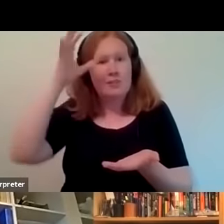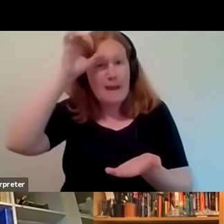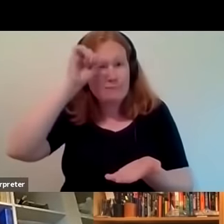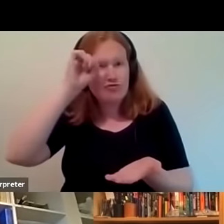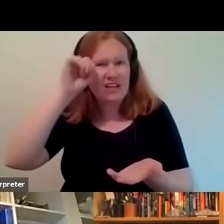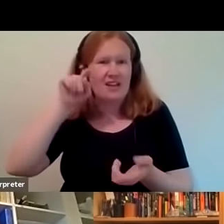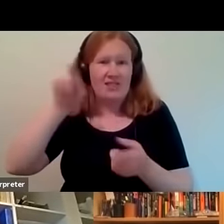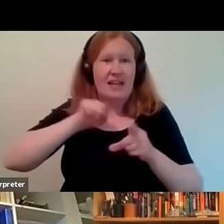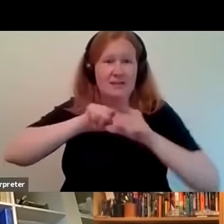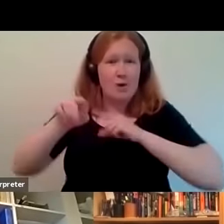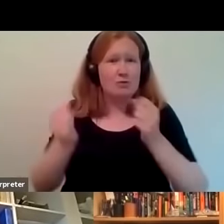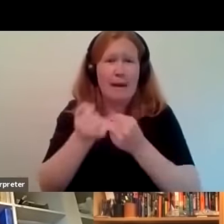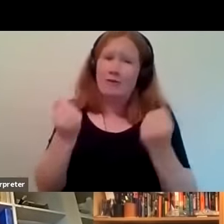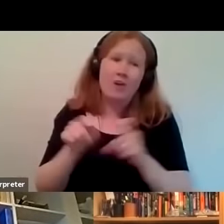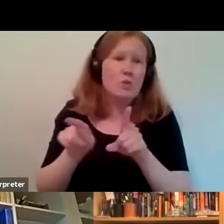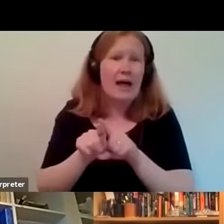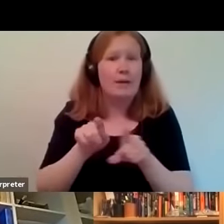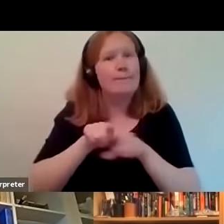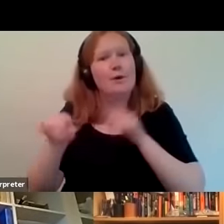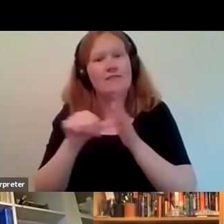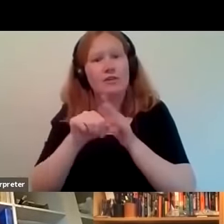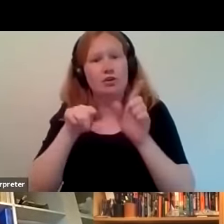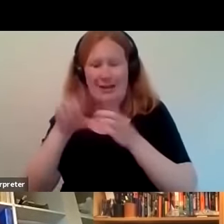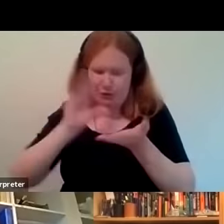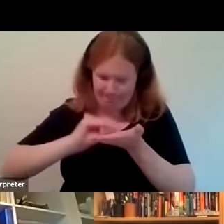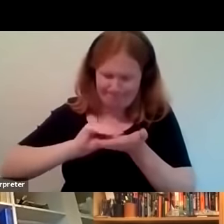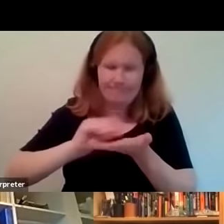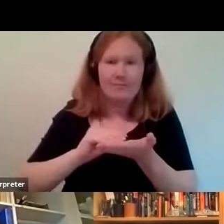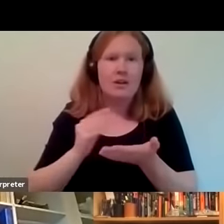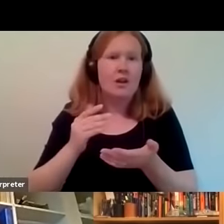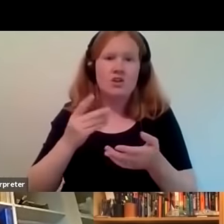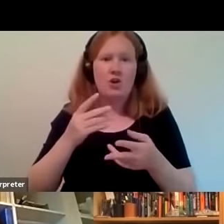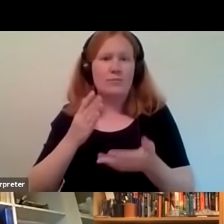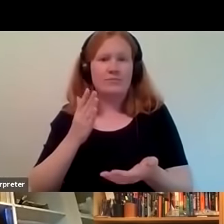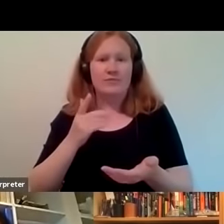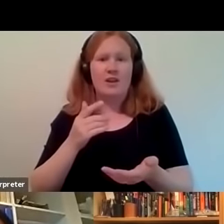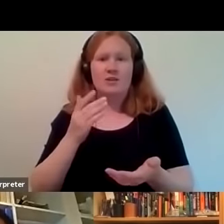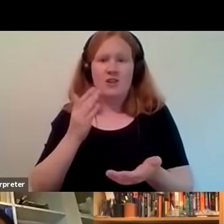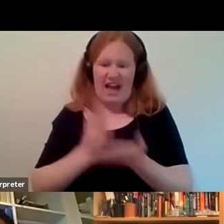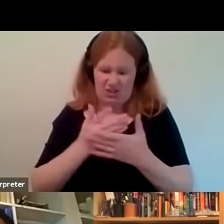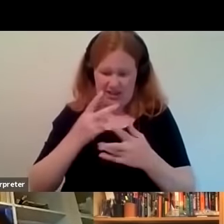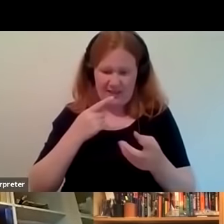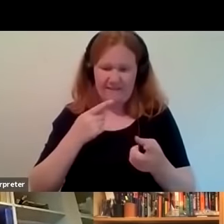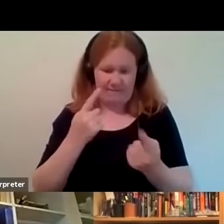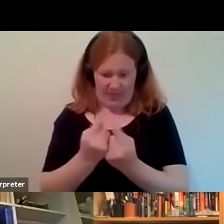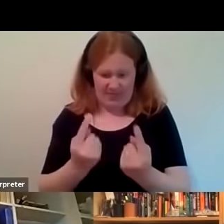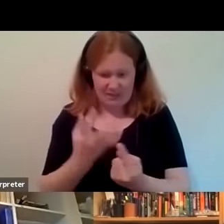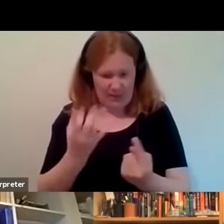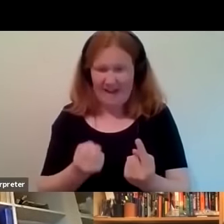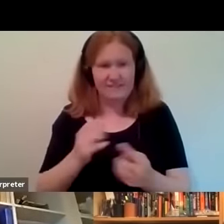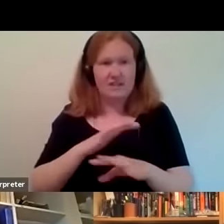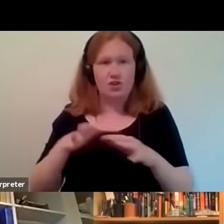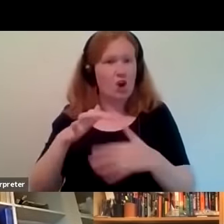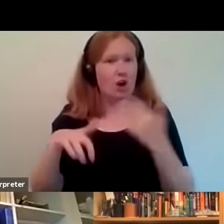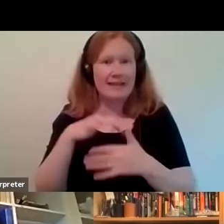powerful component so in terms of sifting through this it's not actually complicated what is difficult is negotiating